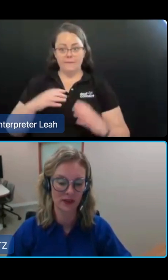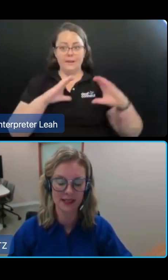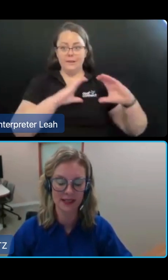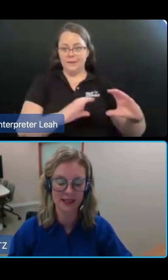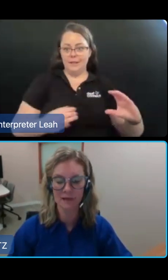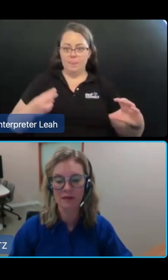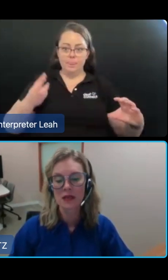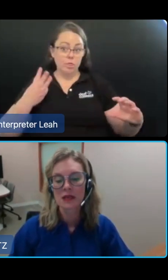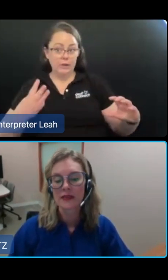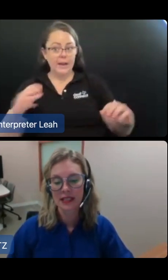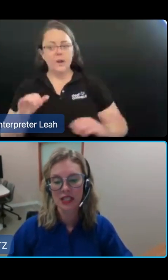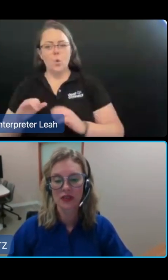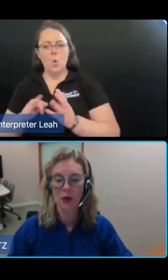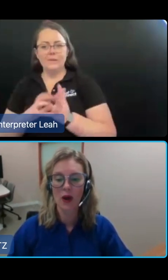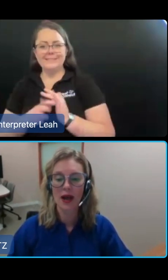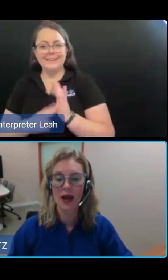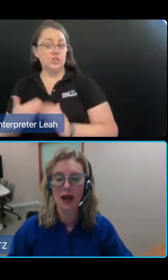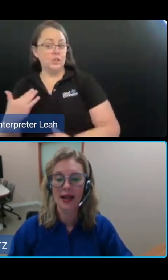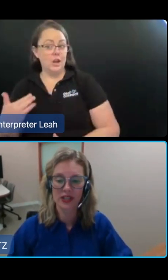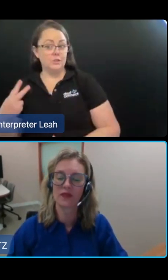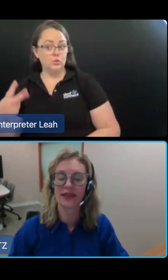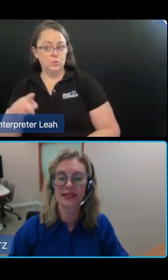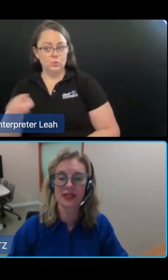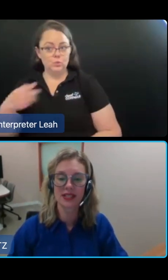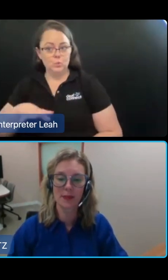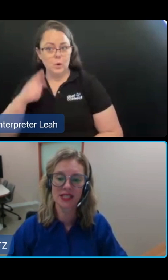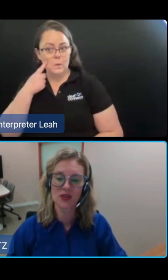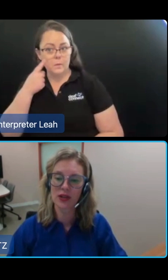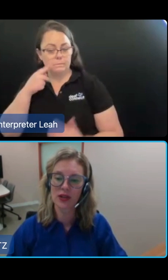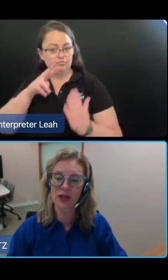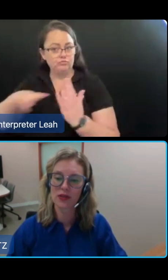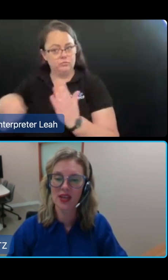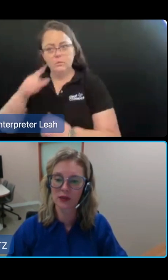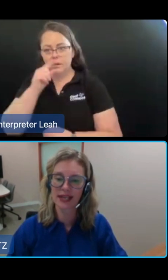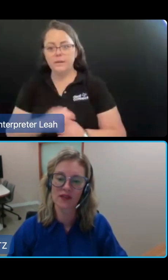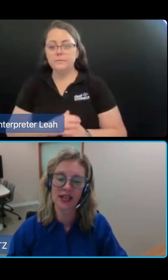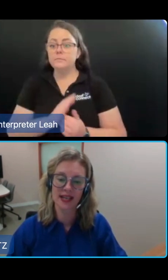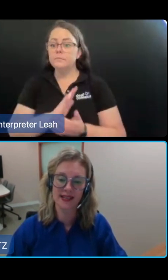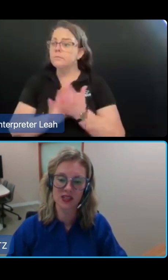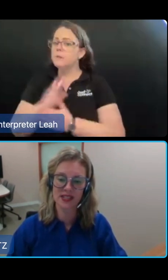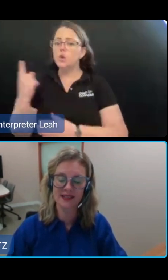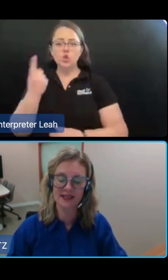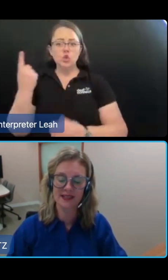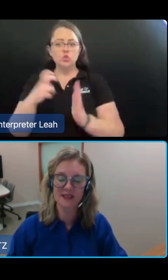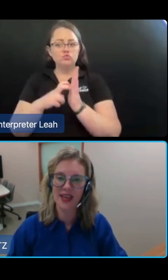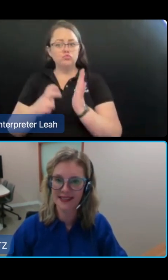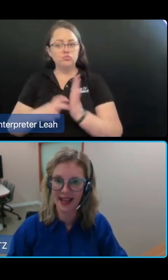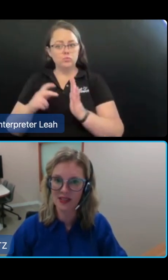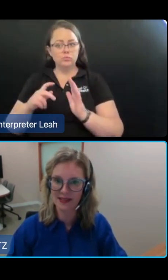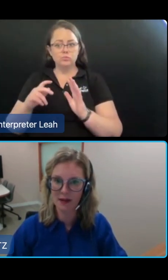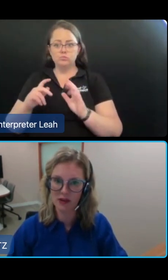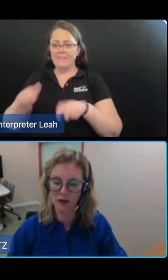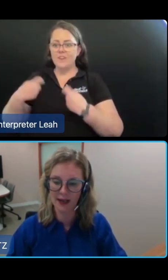like a reference. This condition requires registered providers to demonstrate through their delivery of aged care services that they